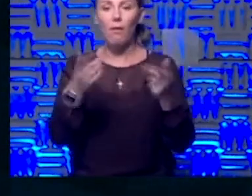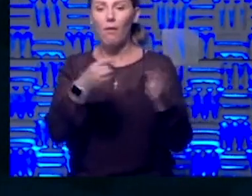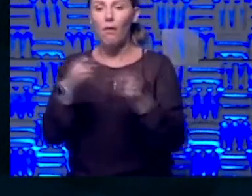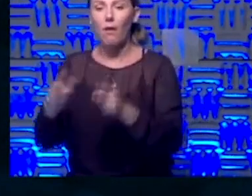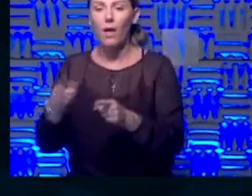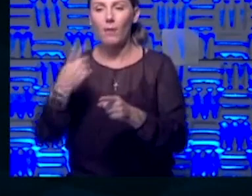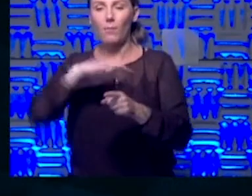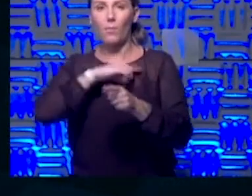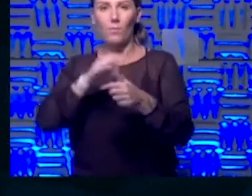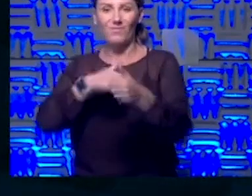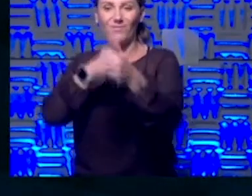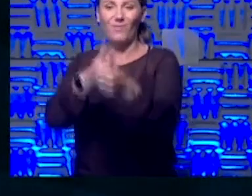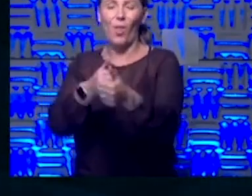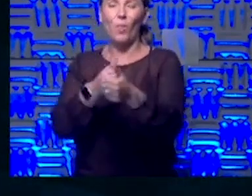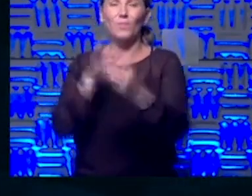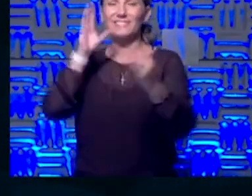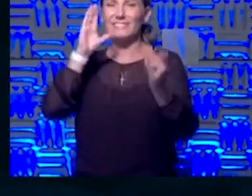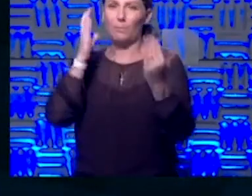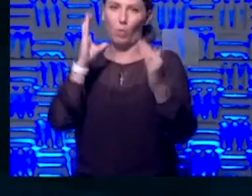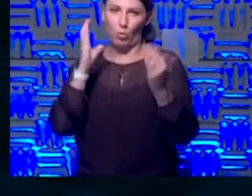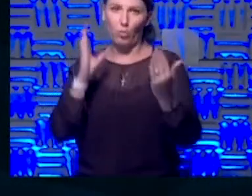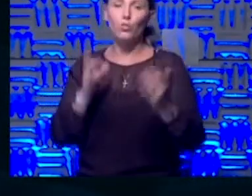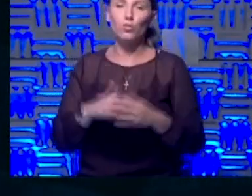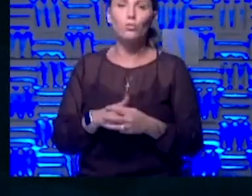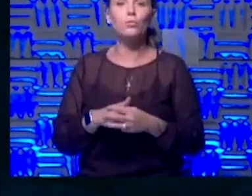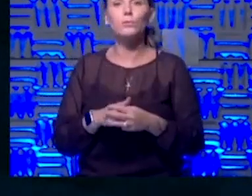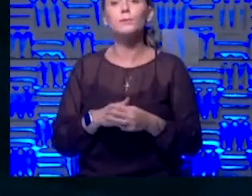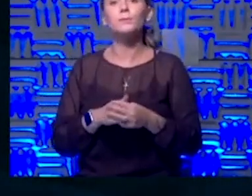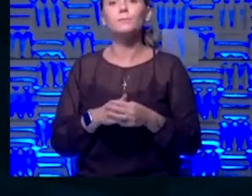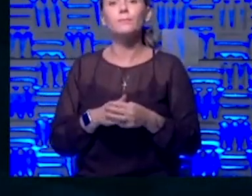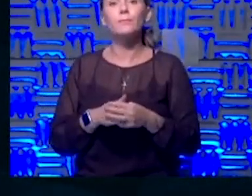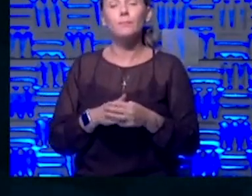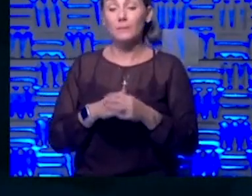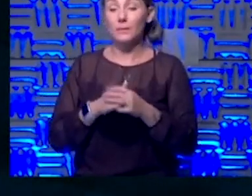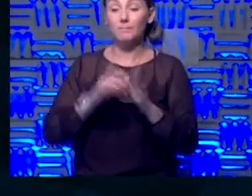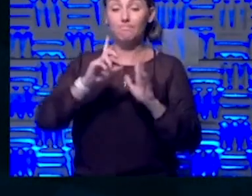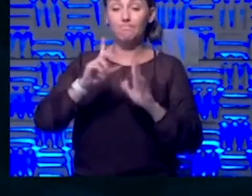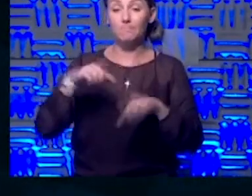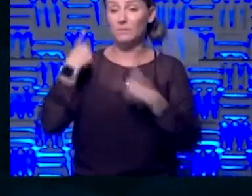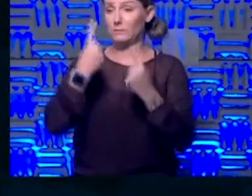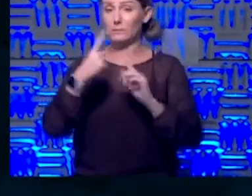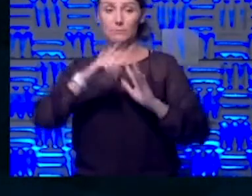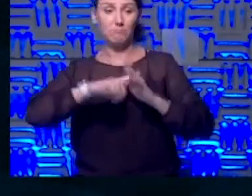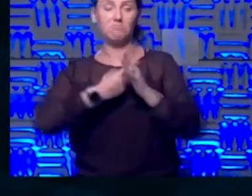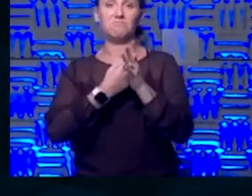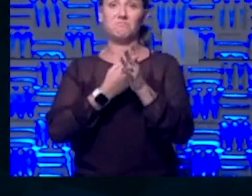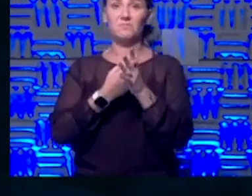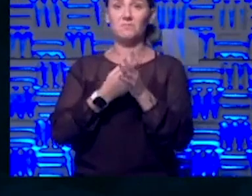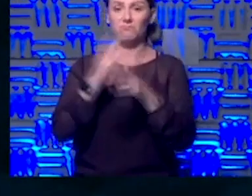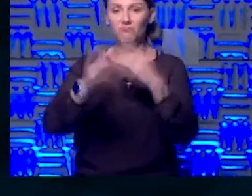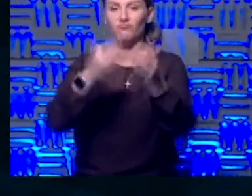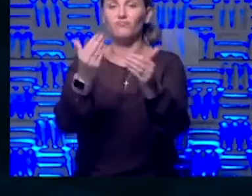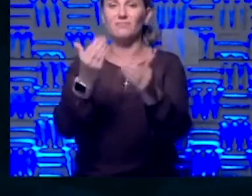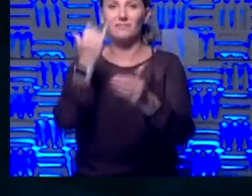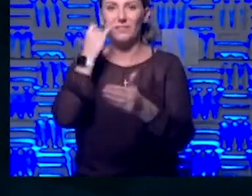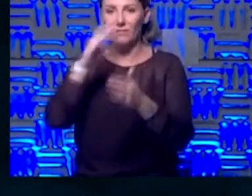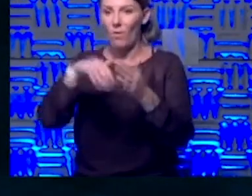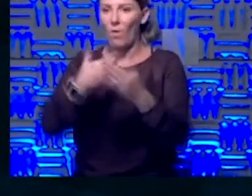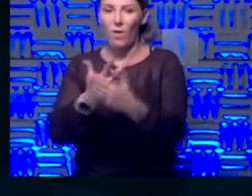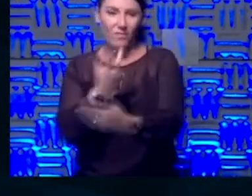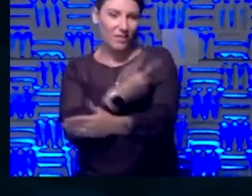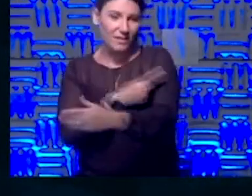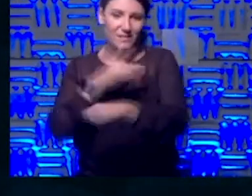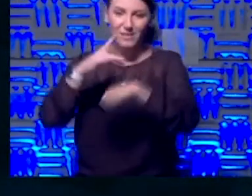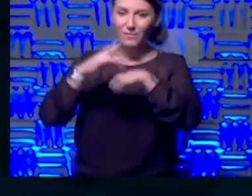be following something very similar. Um, since, you know, in the initial rollout, even if we had all the vaccine available to us,